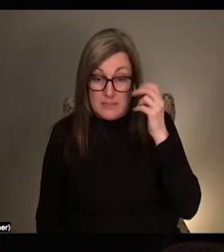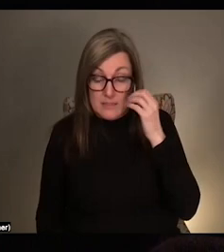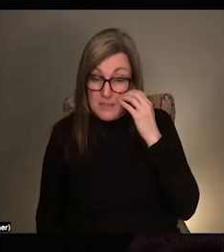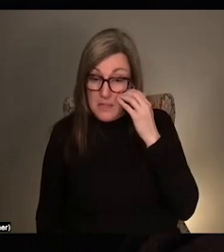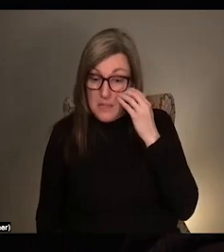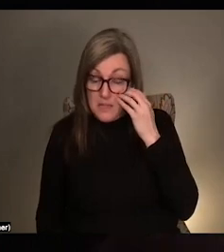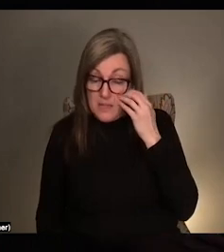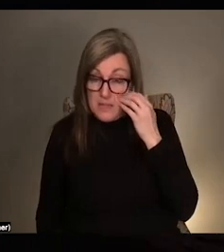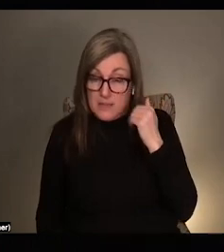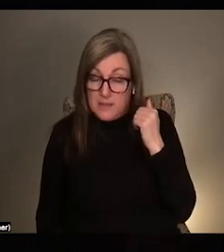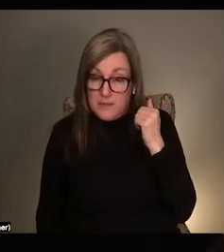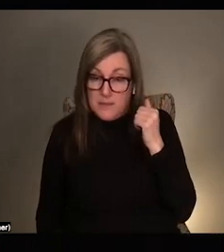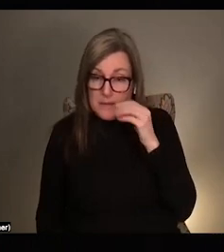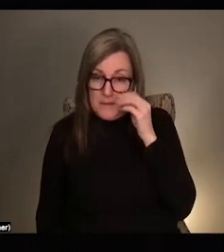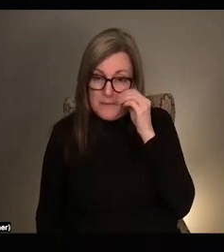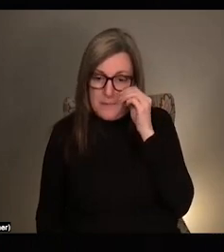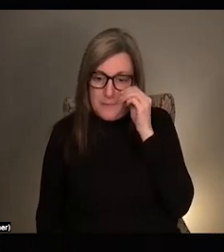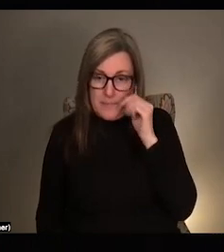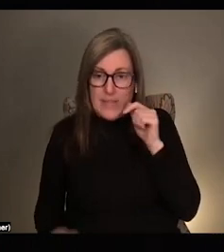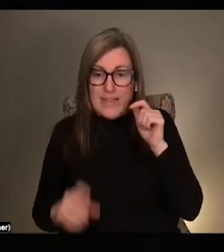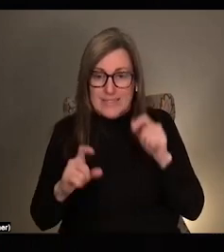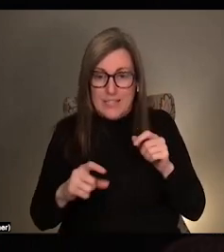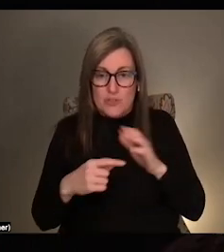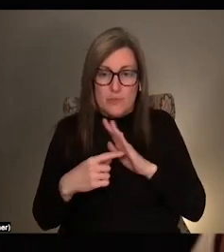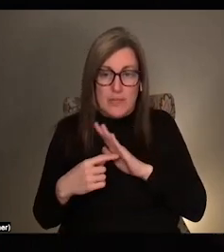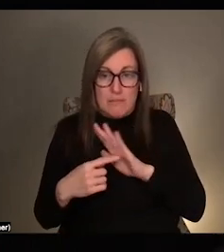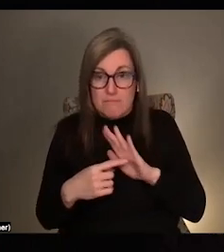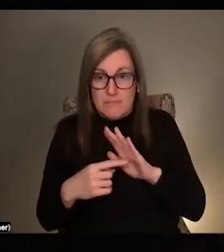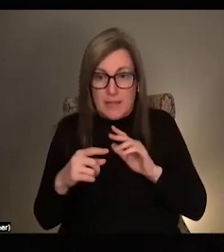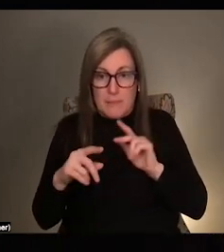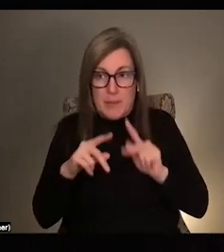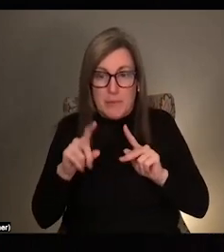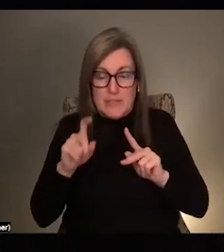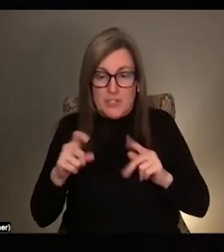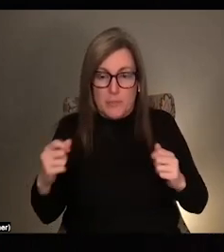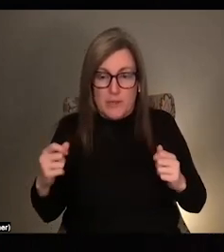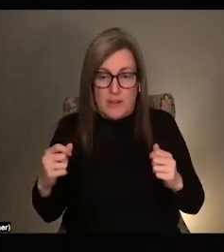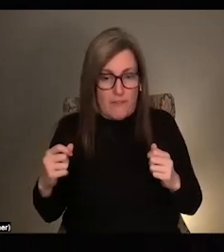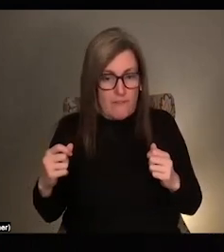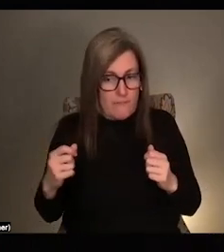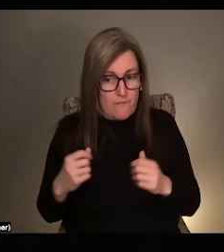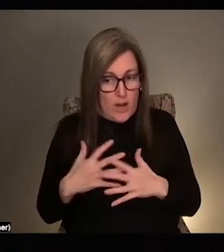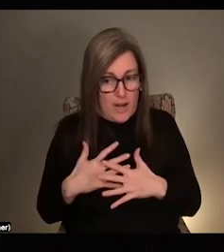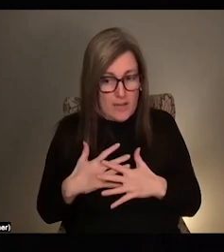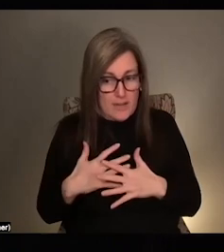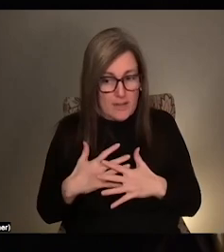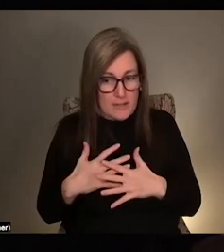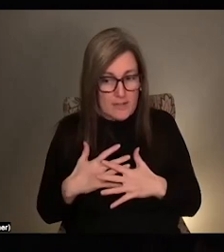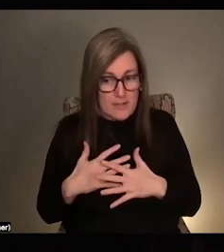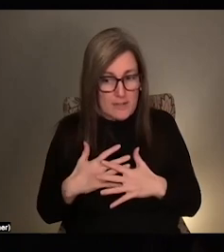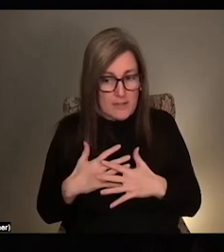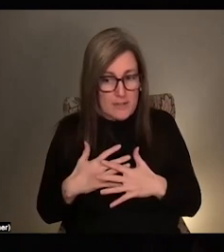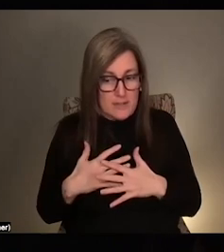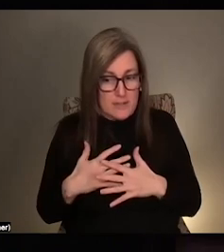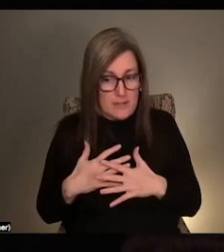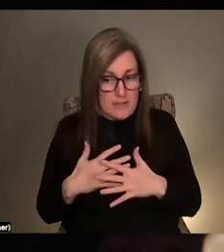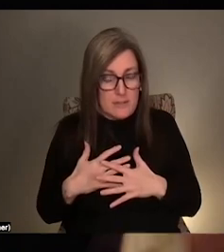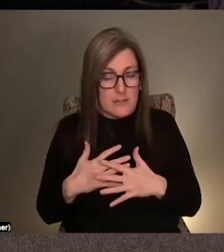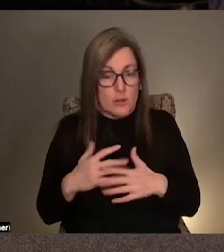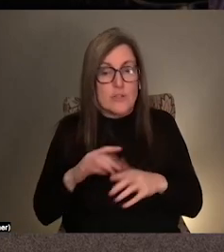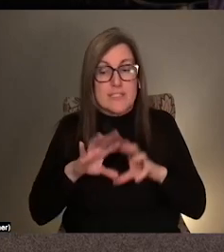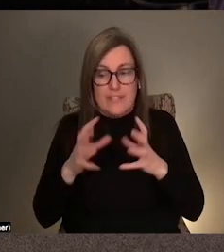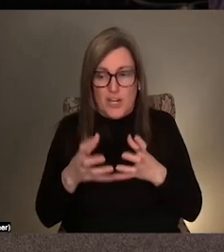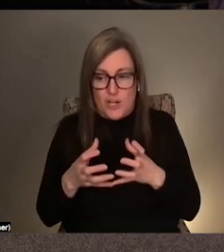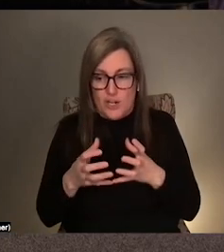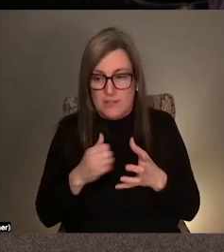like having to appear in the public sphere, which I think that then proposes like, you know, challenges from chronic illness, like